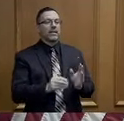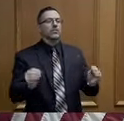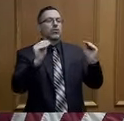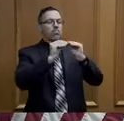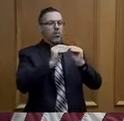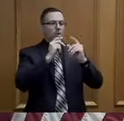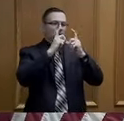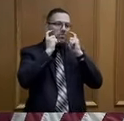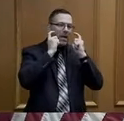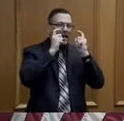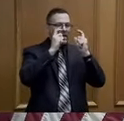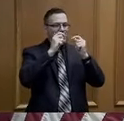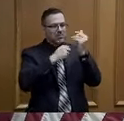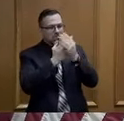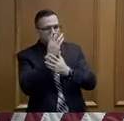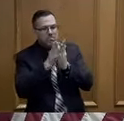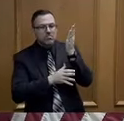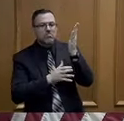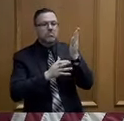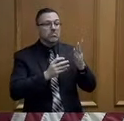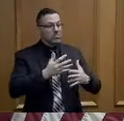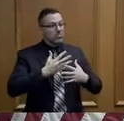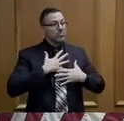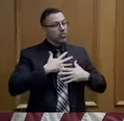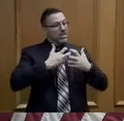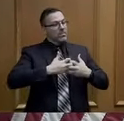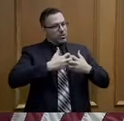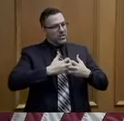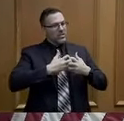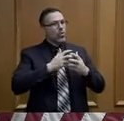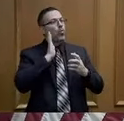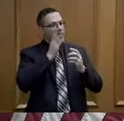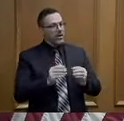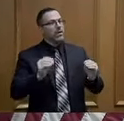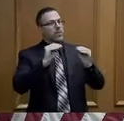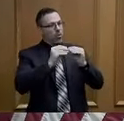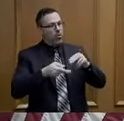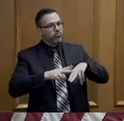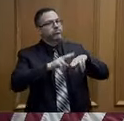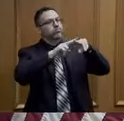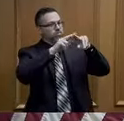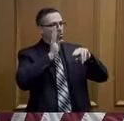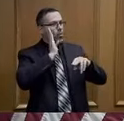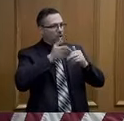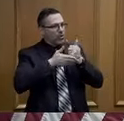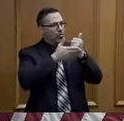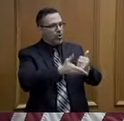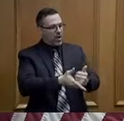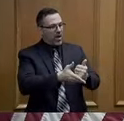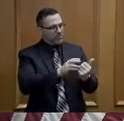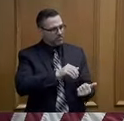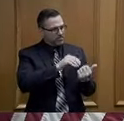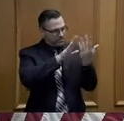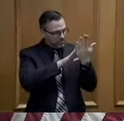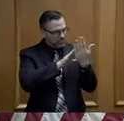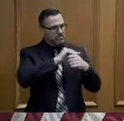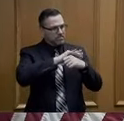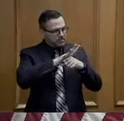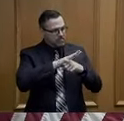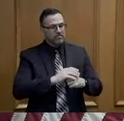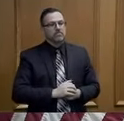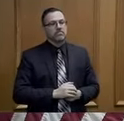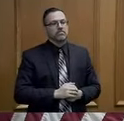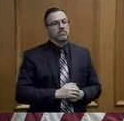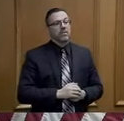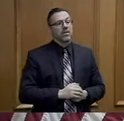equipment like ventilators that's going to be incredibly important in the days ahead. We will take these steps one